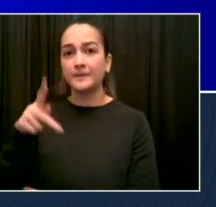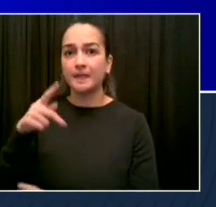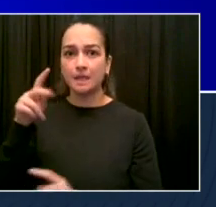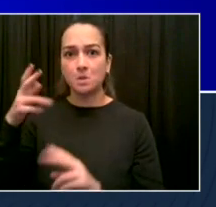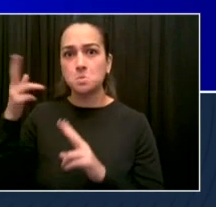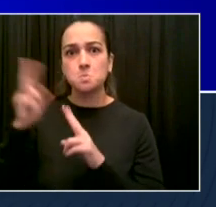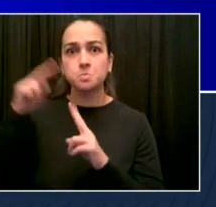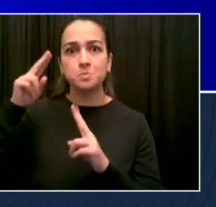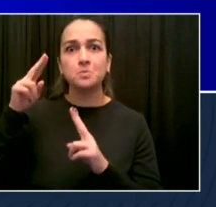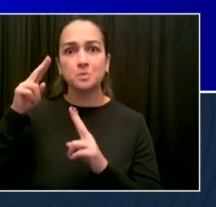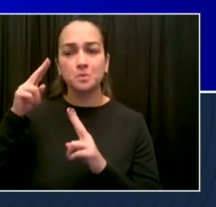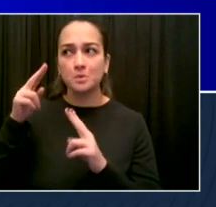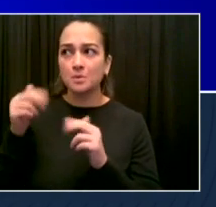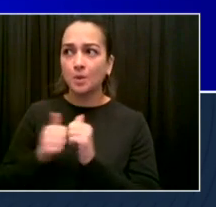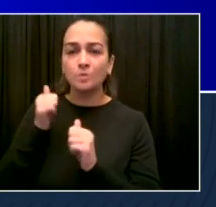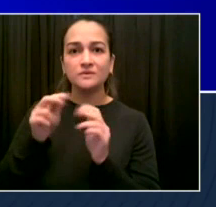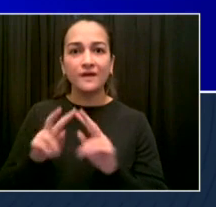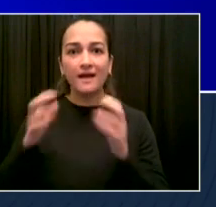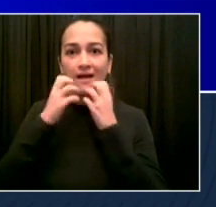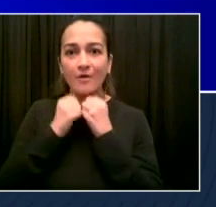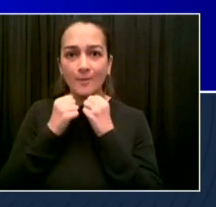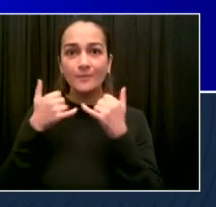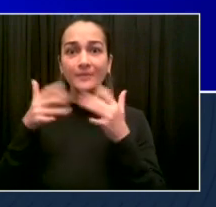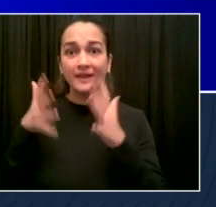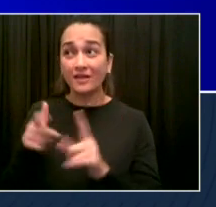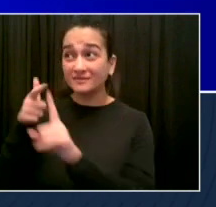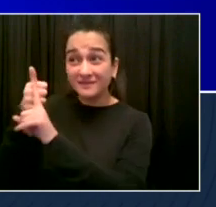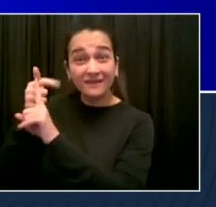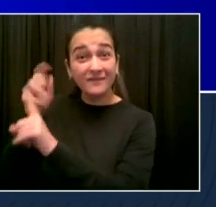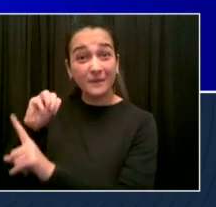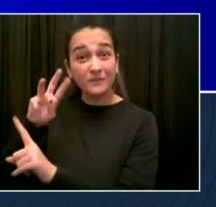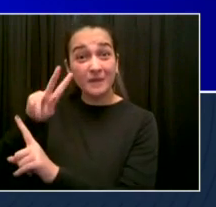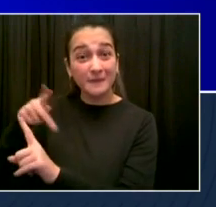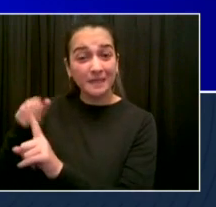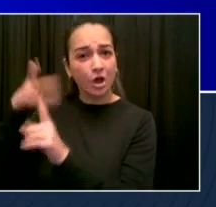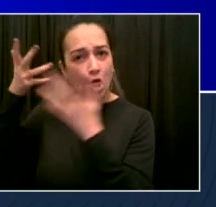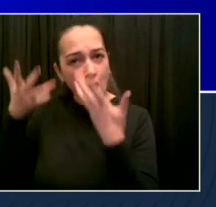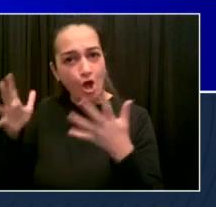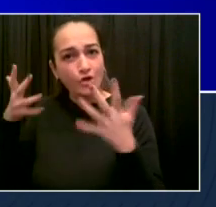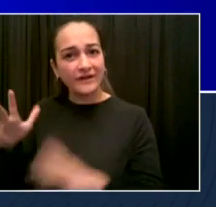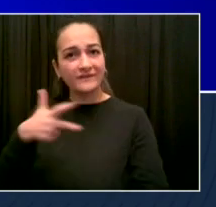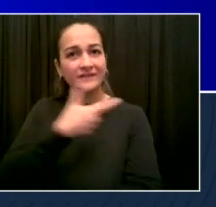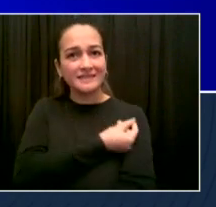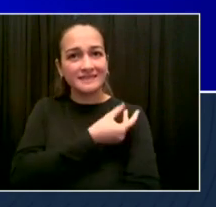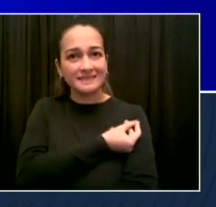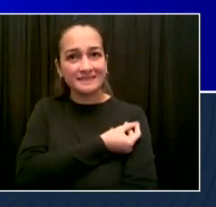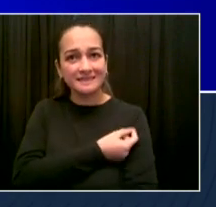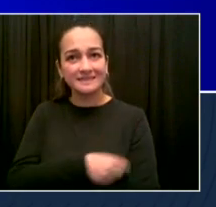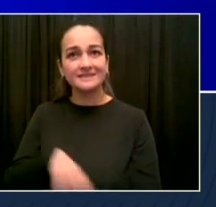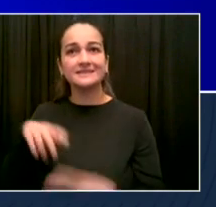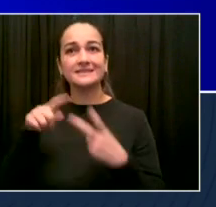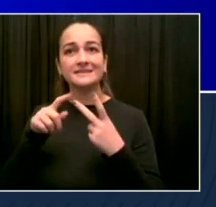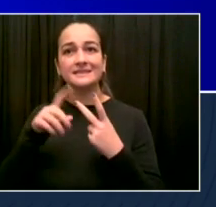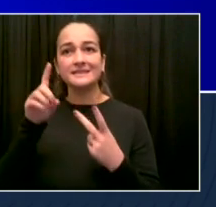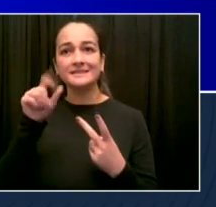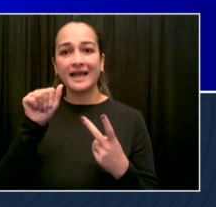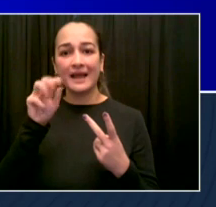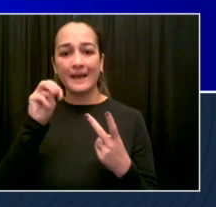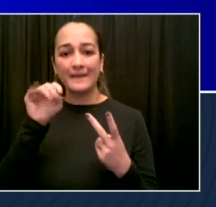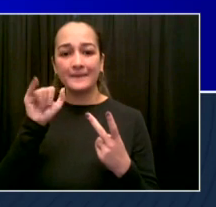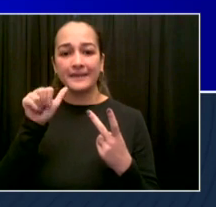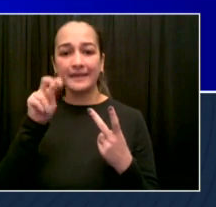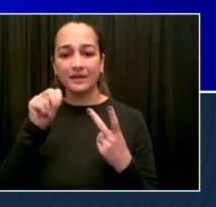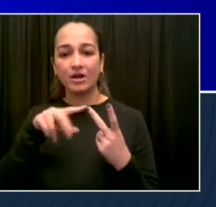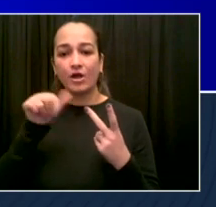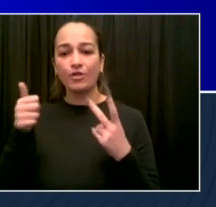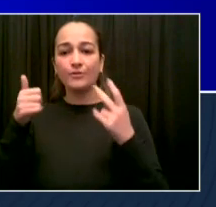Lillard said, I've had people in my family actually die and people actually lose their lives to it. And if there's a way for me to